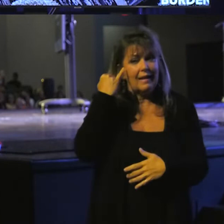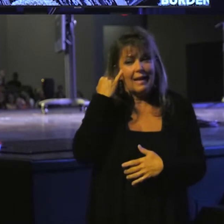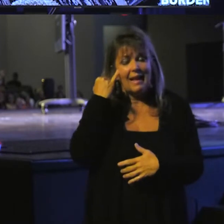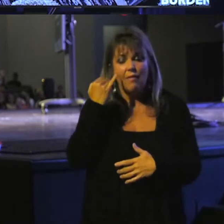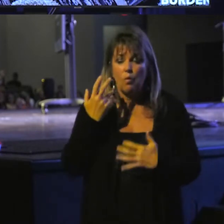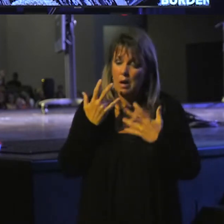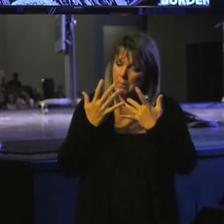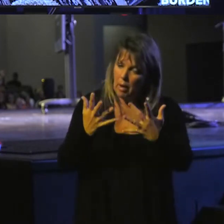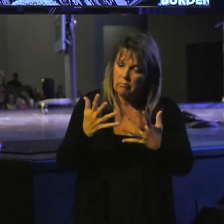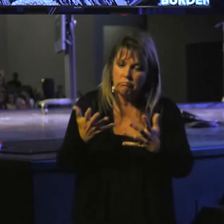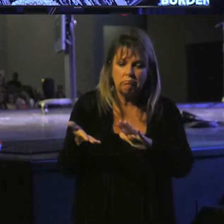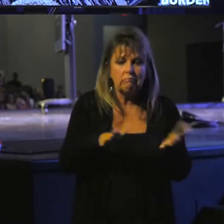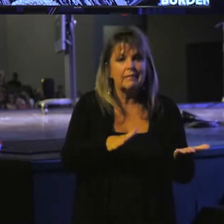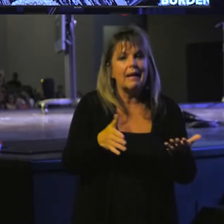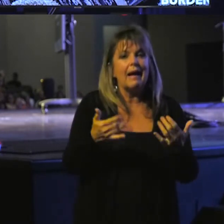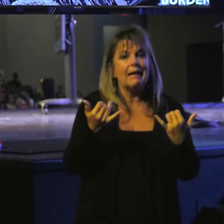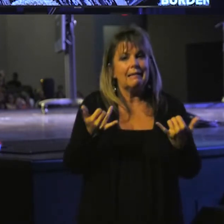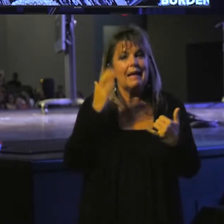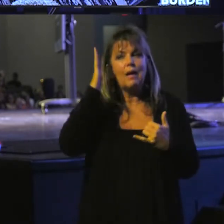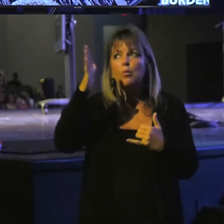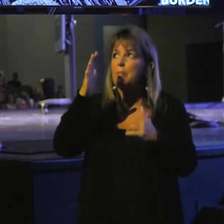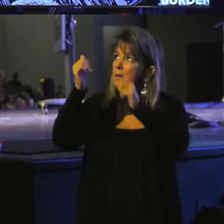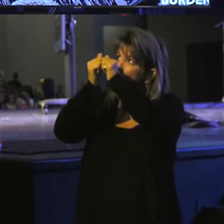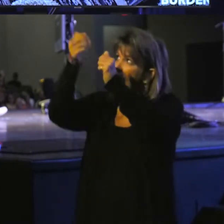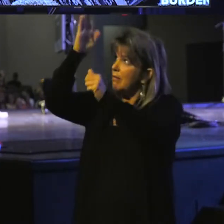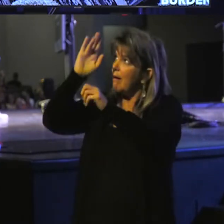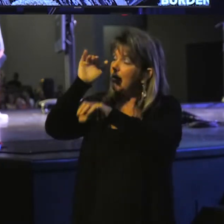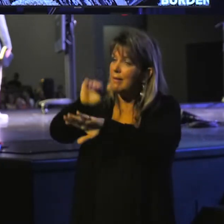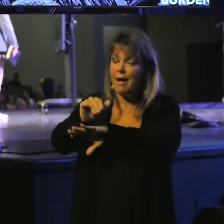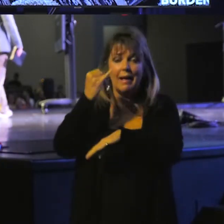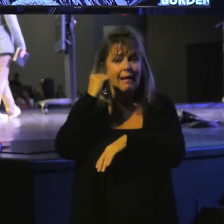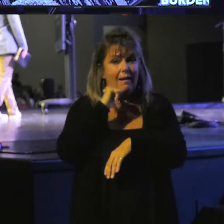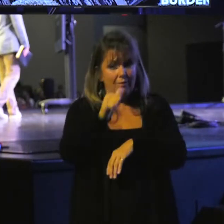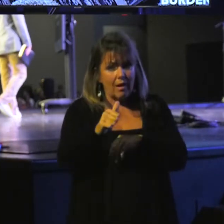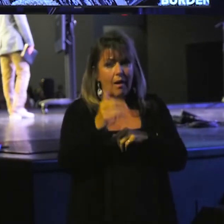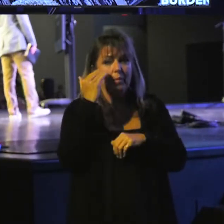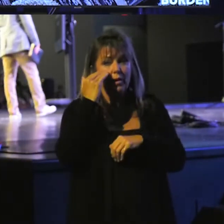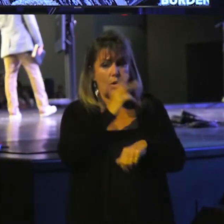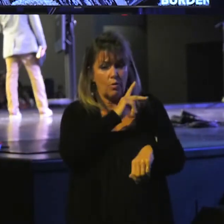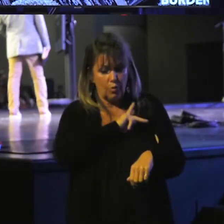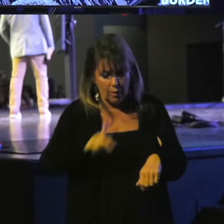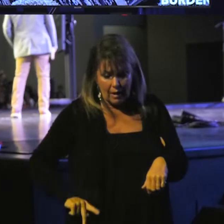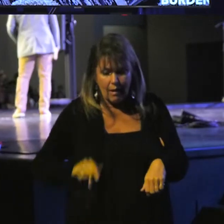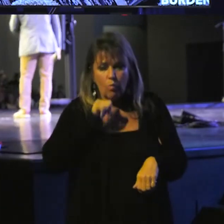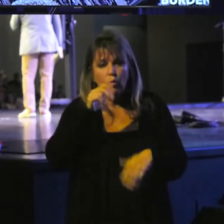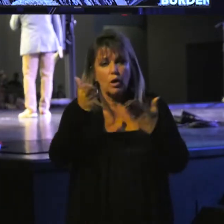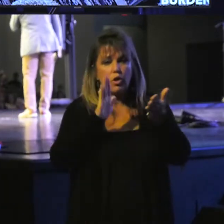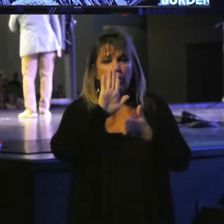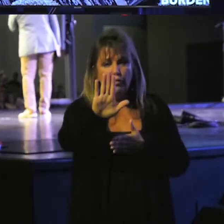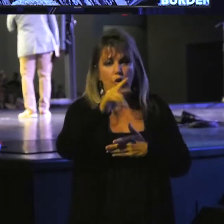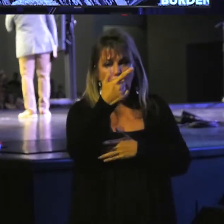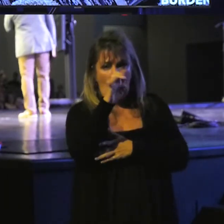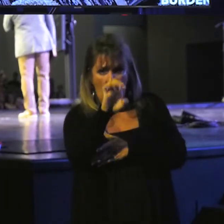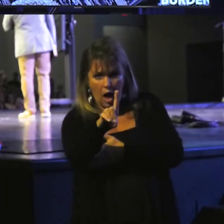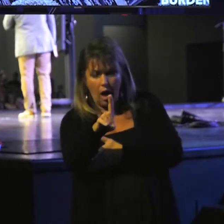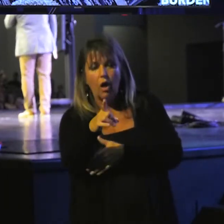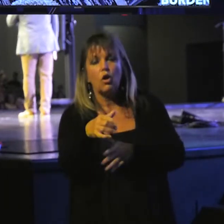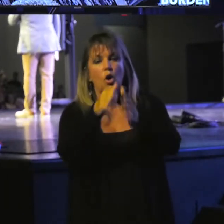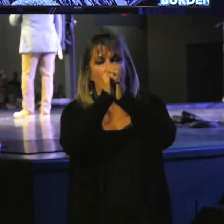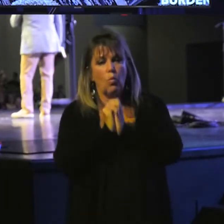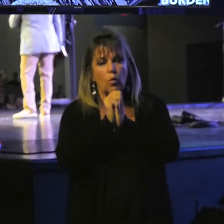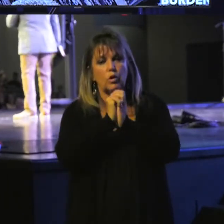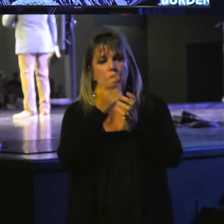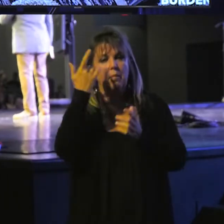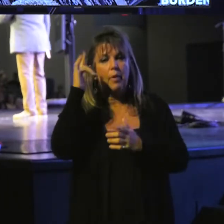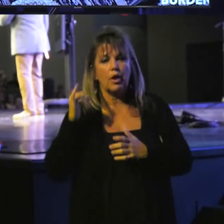if we burn up today, we'll be with him tonight. If not, be it known to you, oh king, that we will not serve your gods or worship the golden image